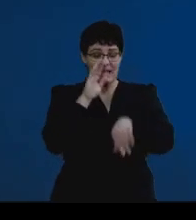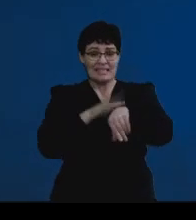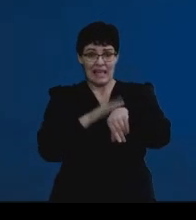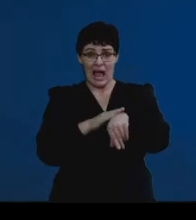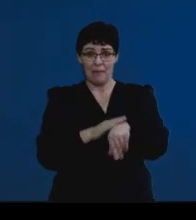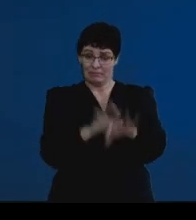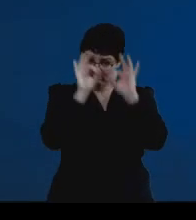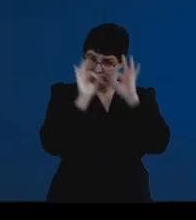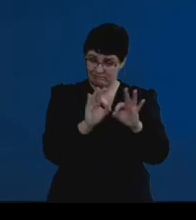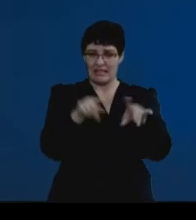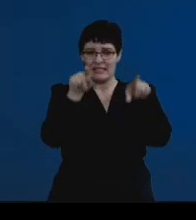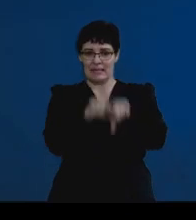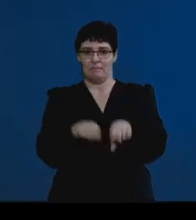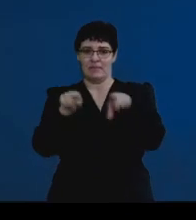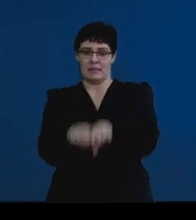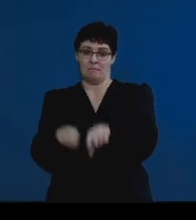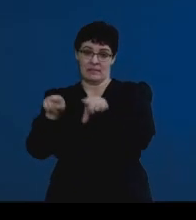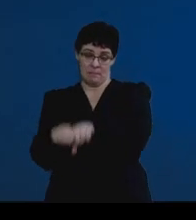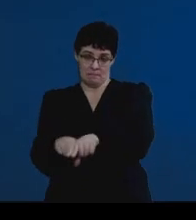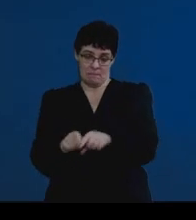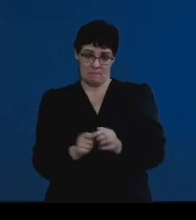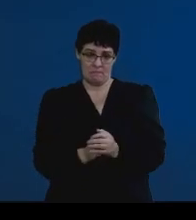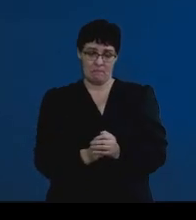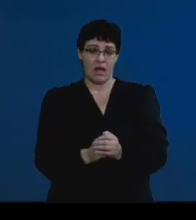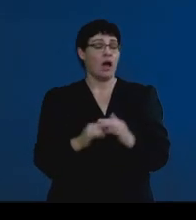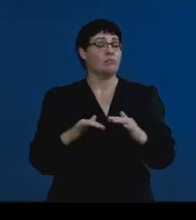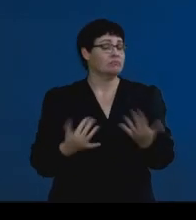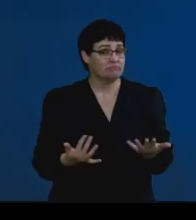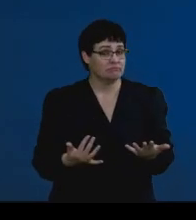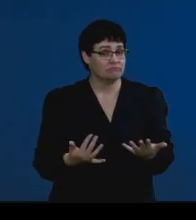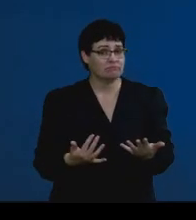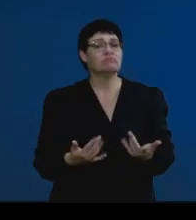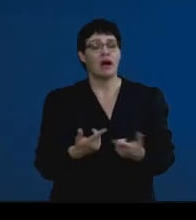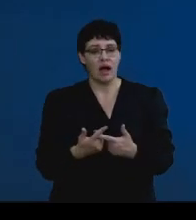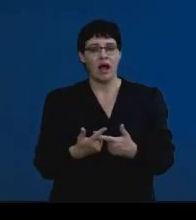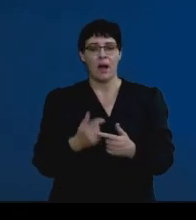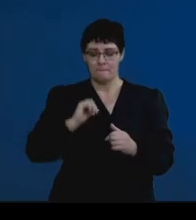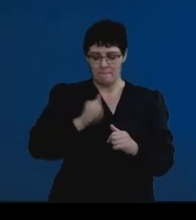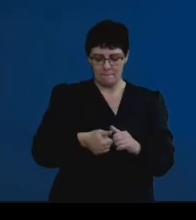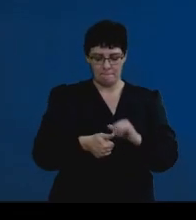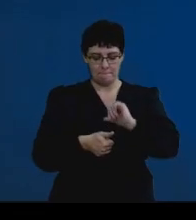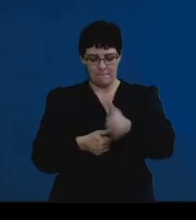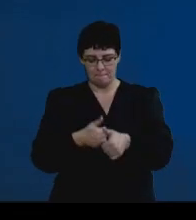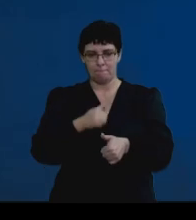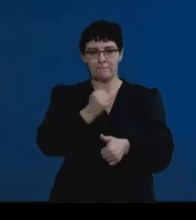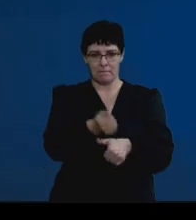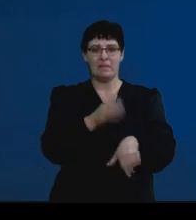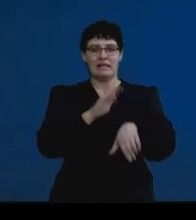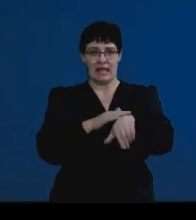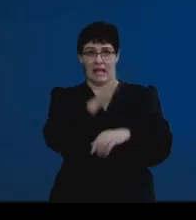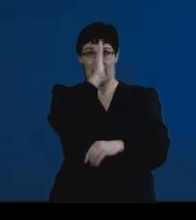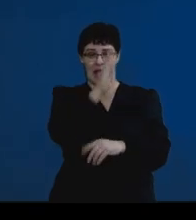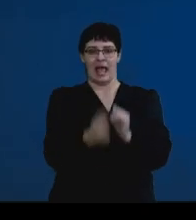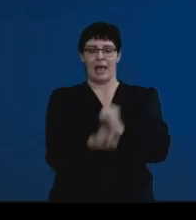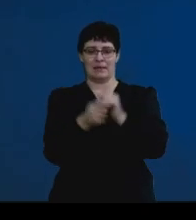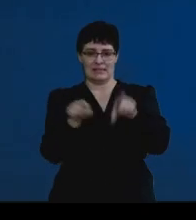that's in the day. And often it needs to be done in the correct sequence at that day, or at that time of the day. What does